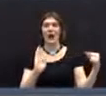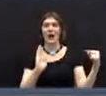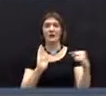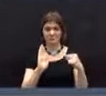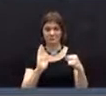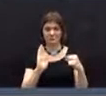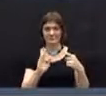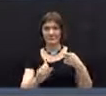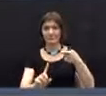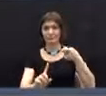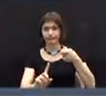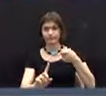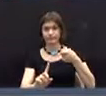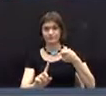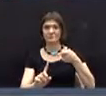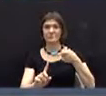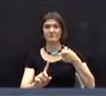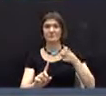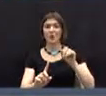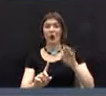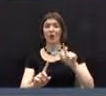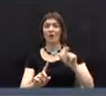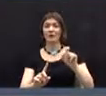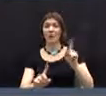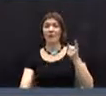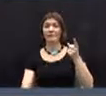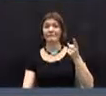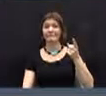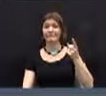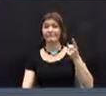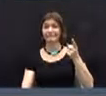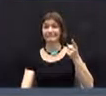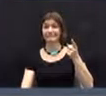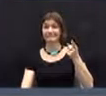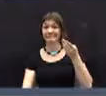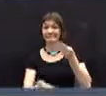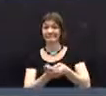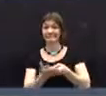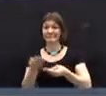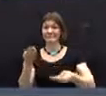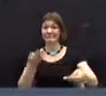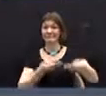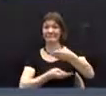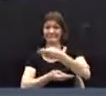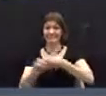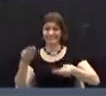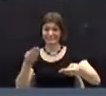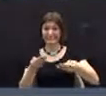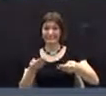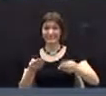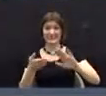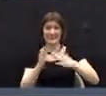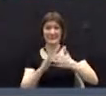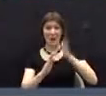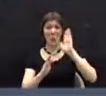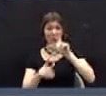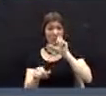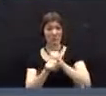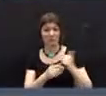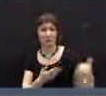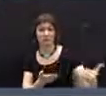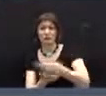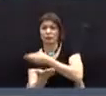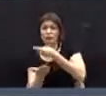the meeting, Article 1, to see how much money the town will raise, appropriate,